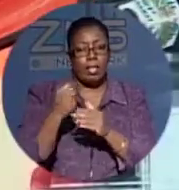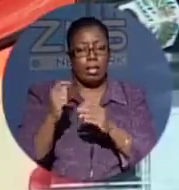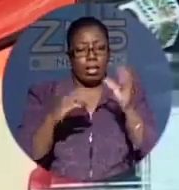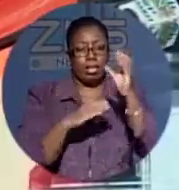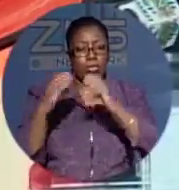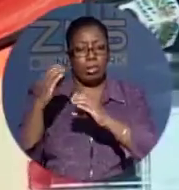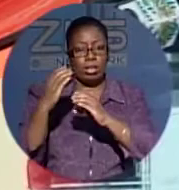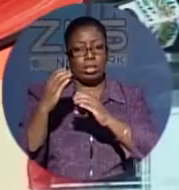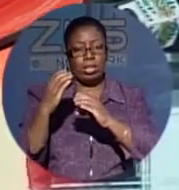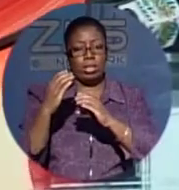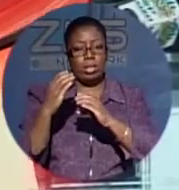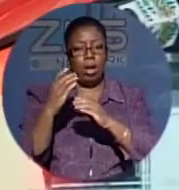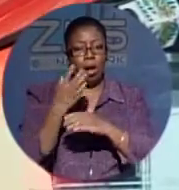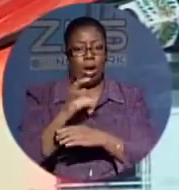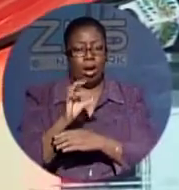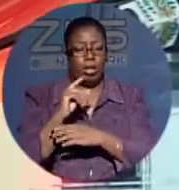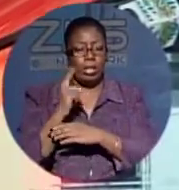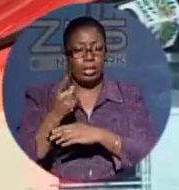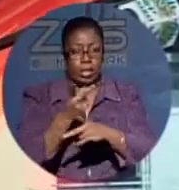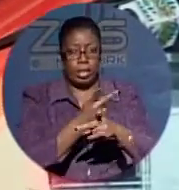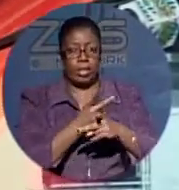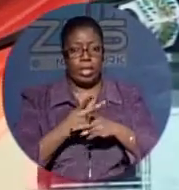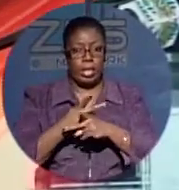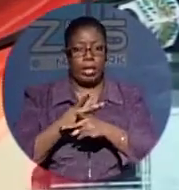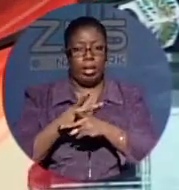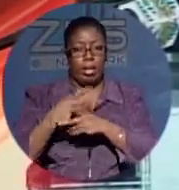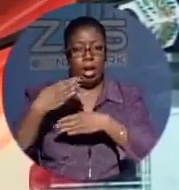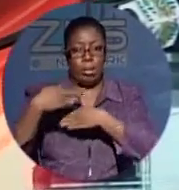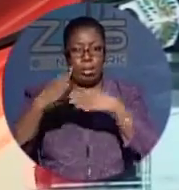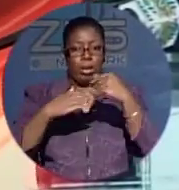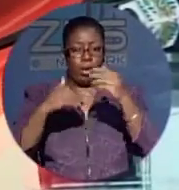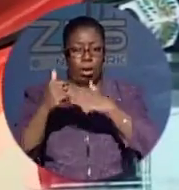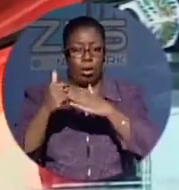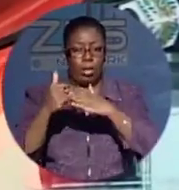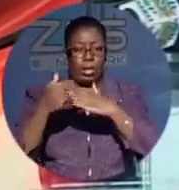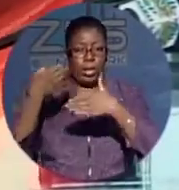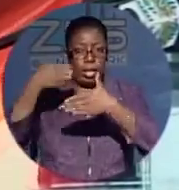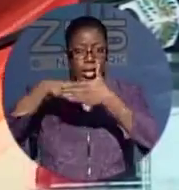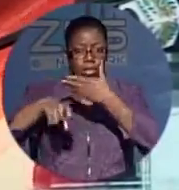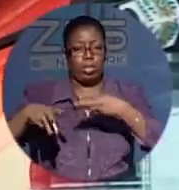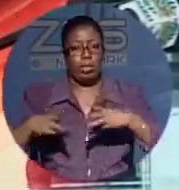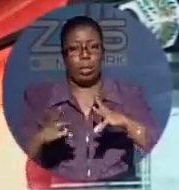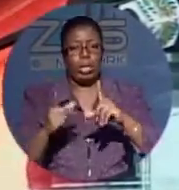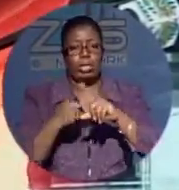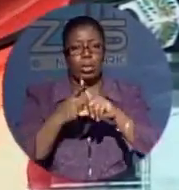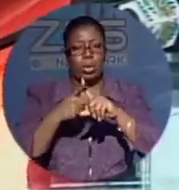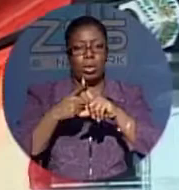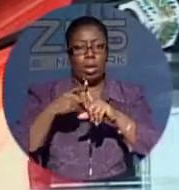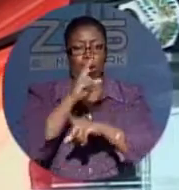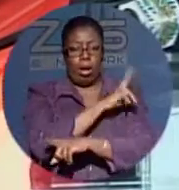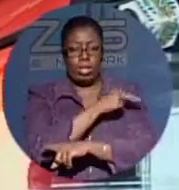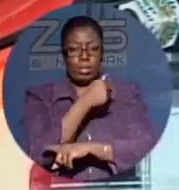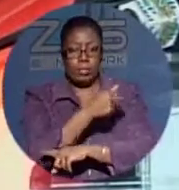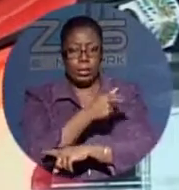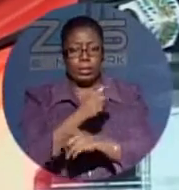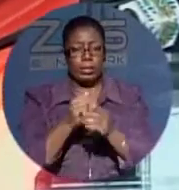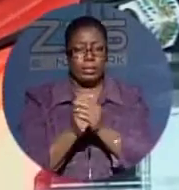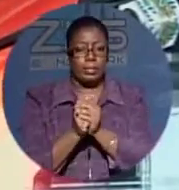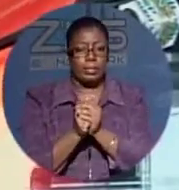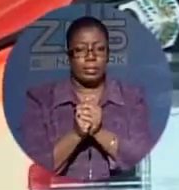block, a new entryway to the hospital, and importantly, critical utility upgrades.